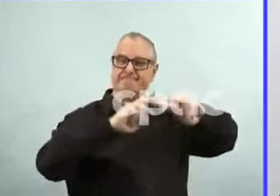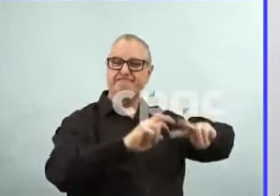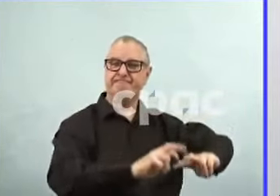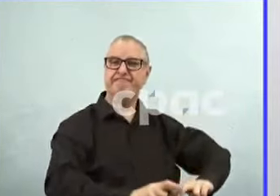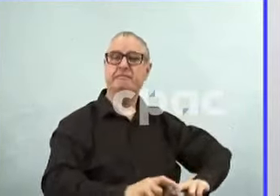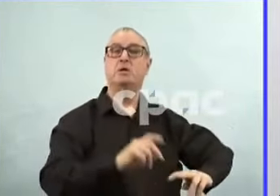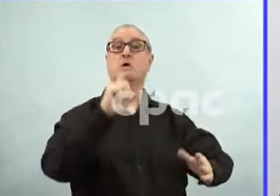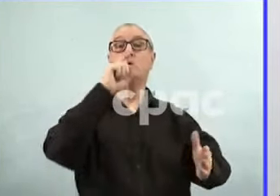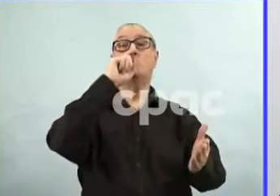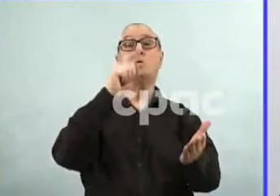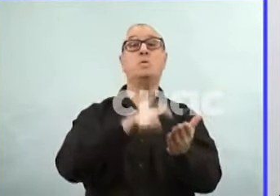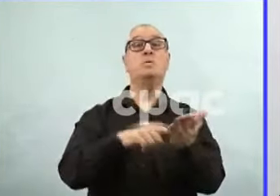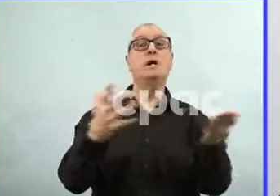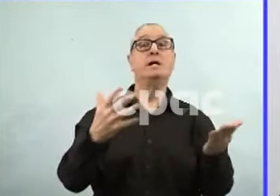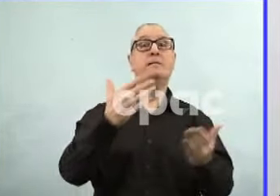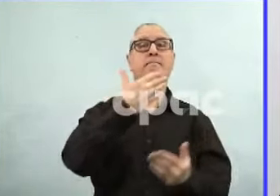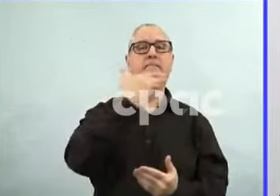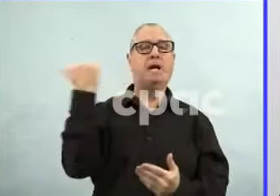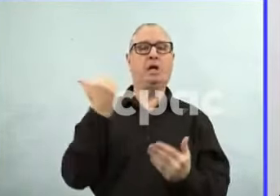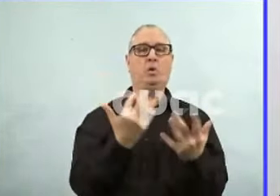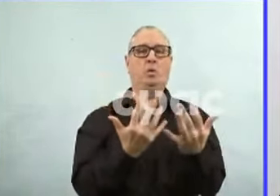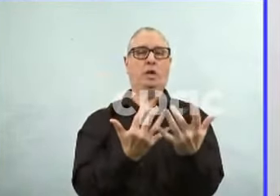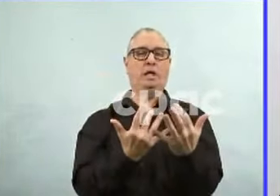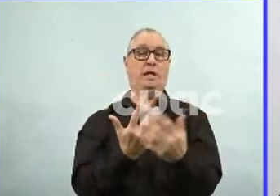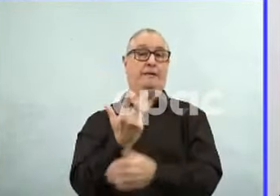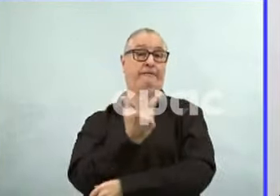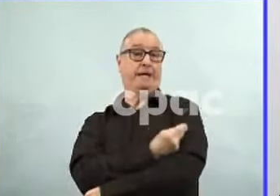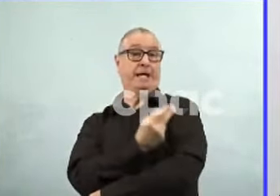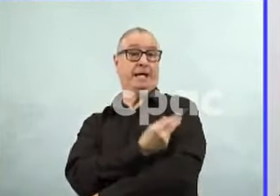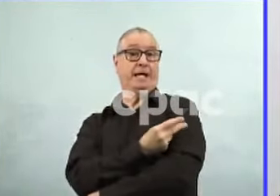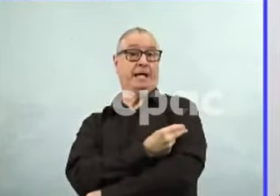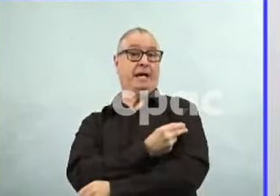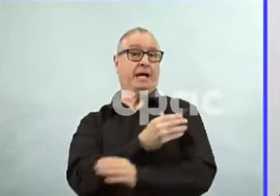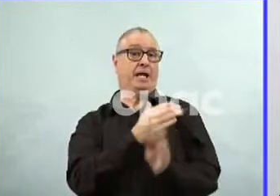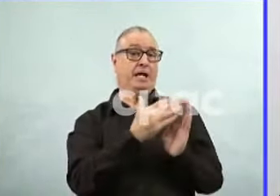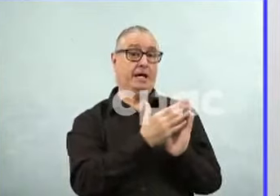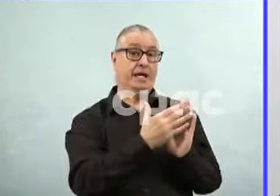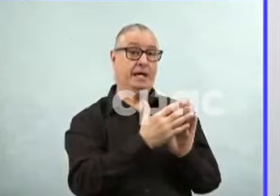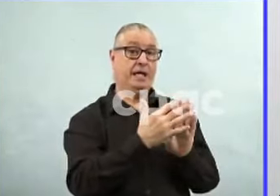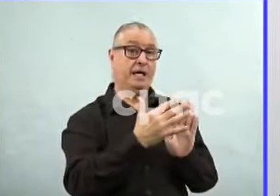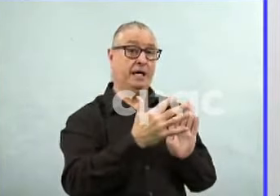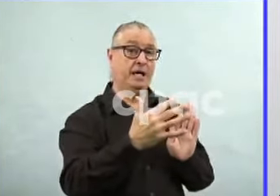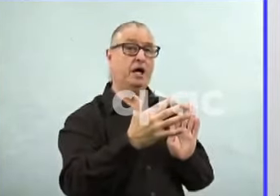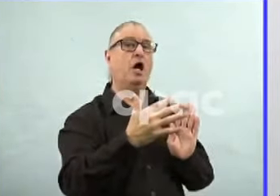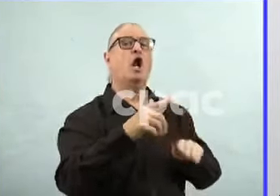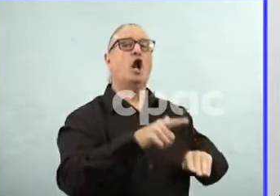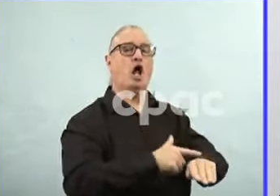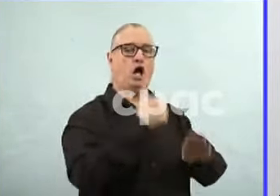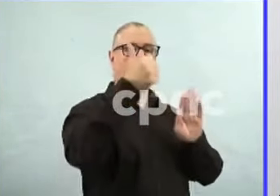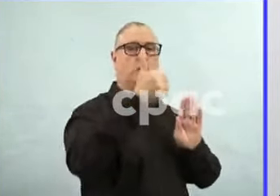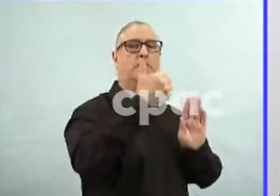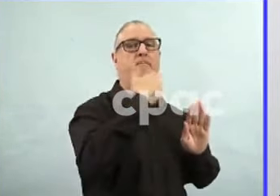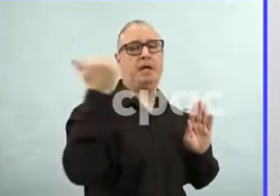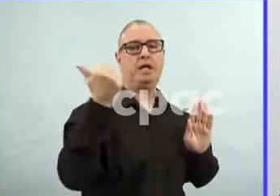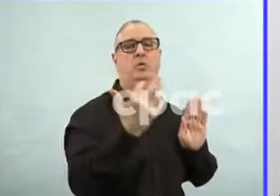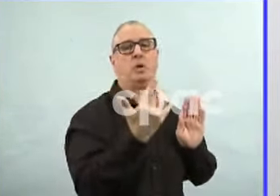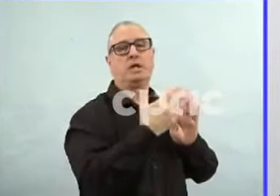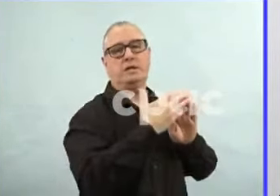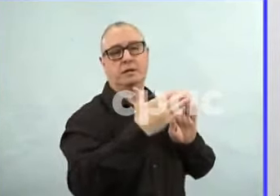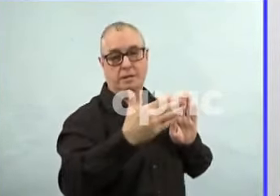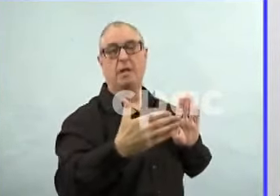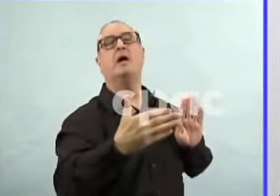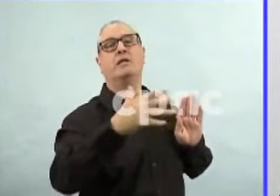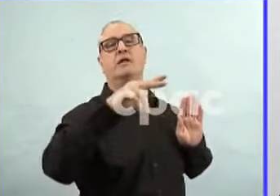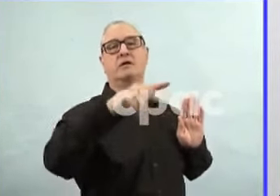infection and vaccination might result in a better immune response, as it allows time for the immune response to mature and for